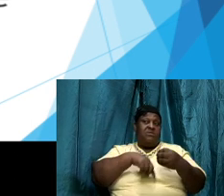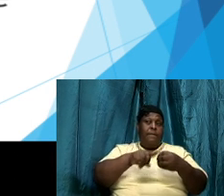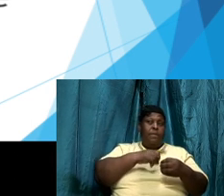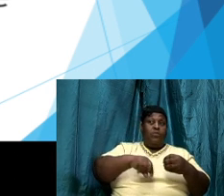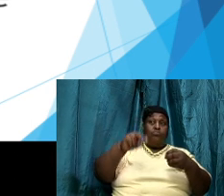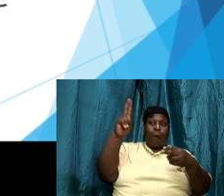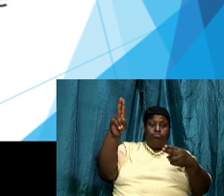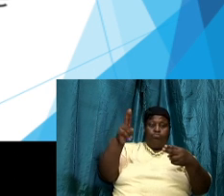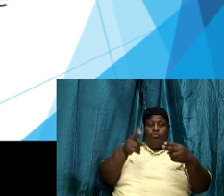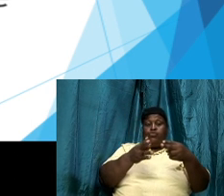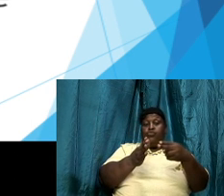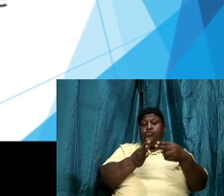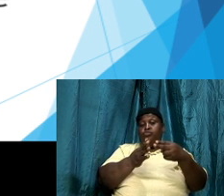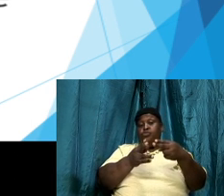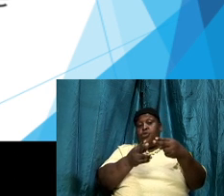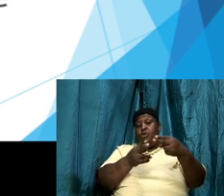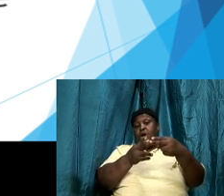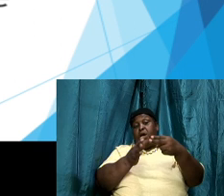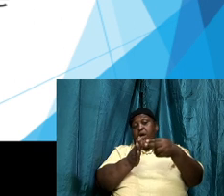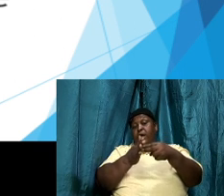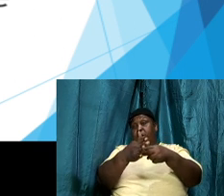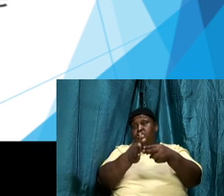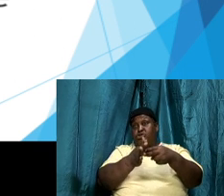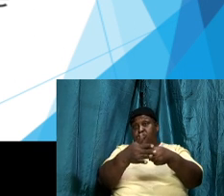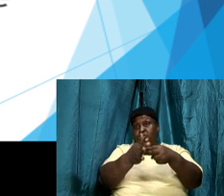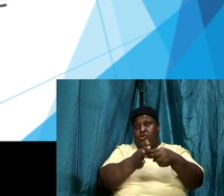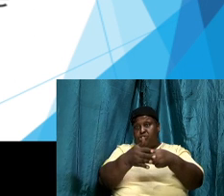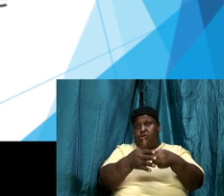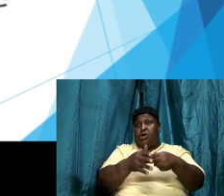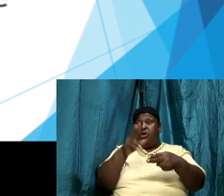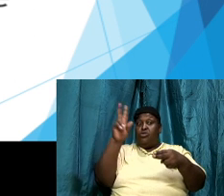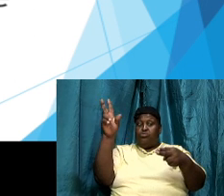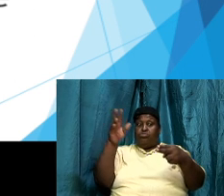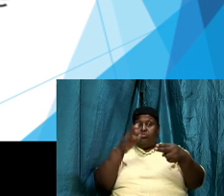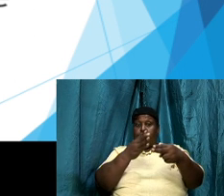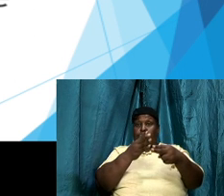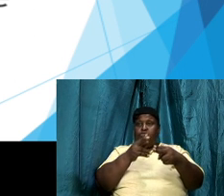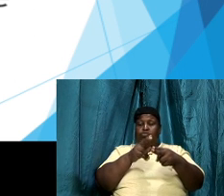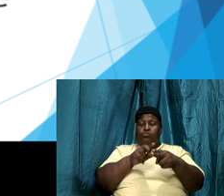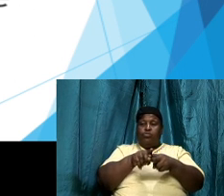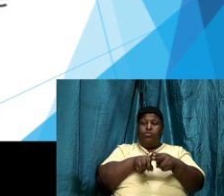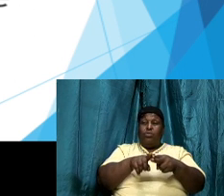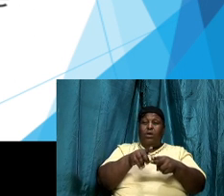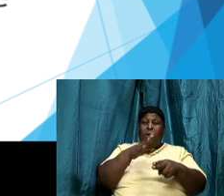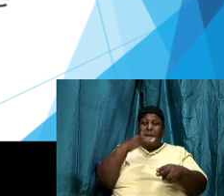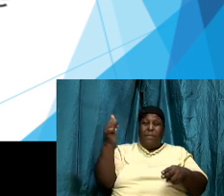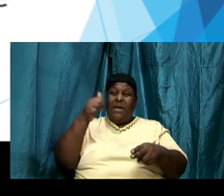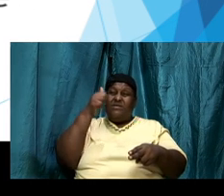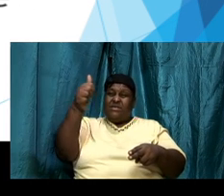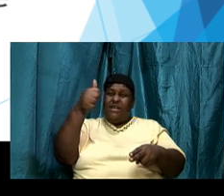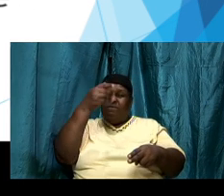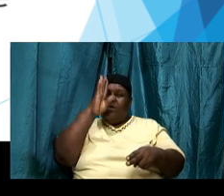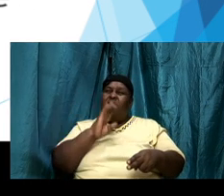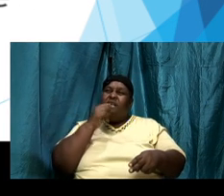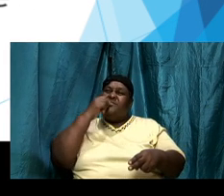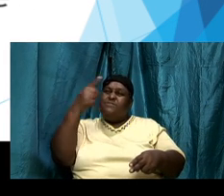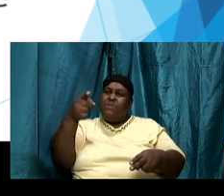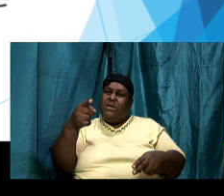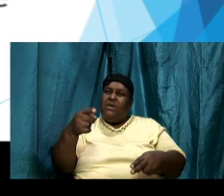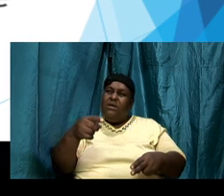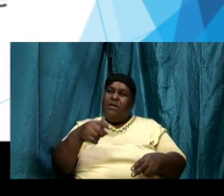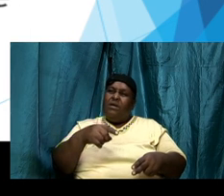becomes powerful because by itself it is the word of God God spoke it and so God